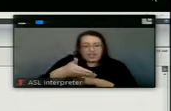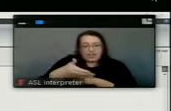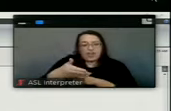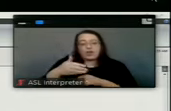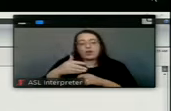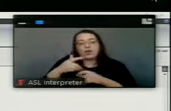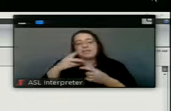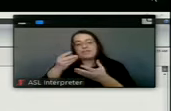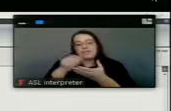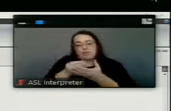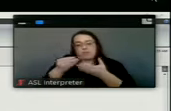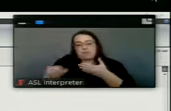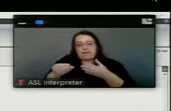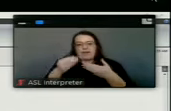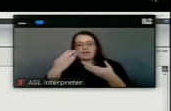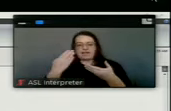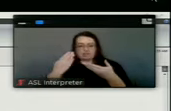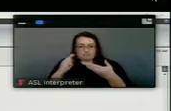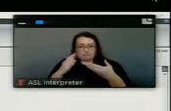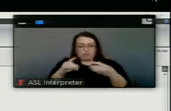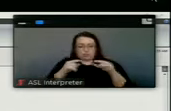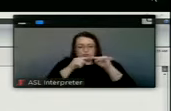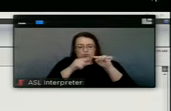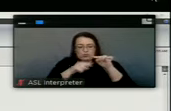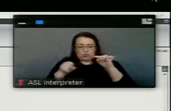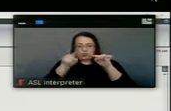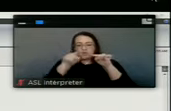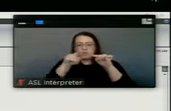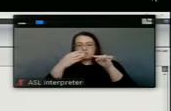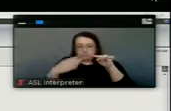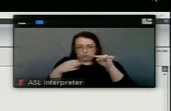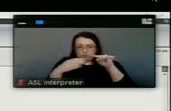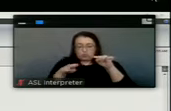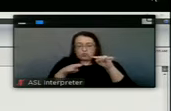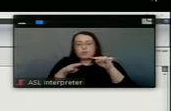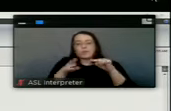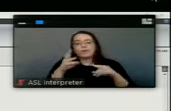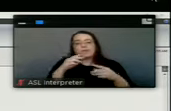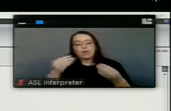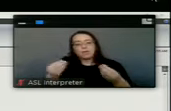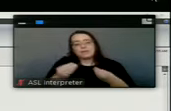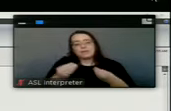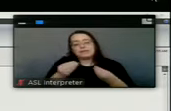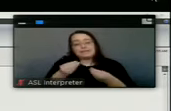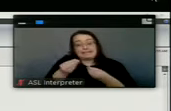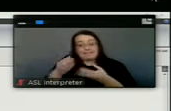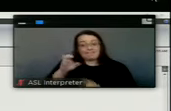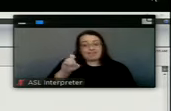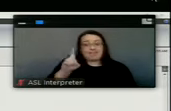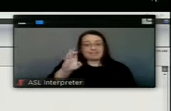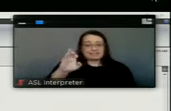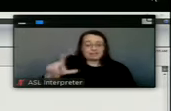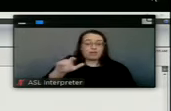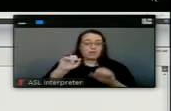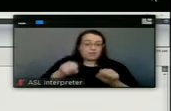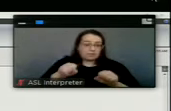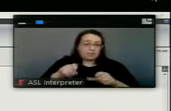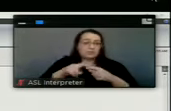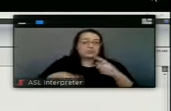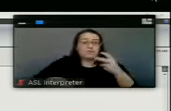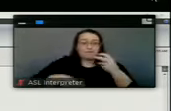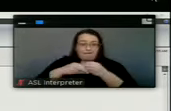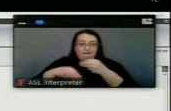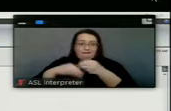at that they would purchase is the blue shaded area. That would give us the capacity or give XL the capacity to